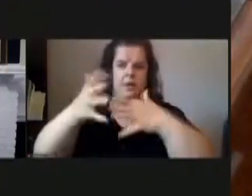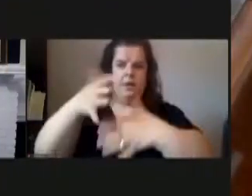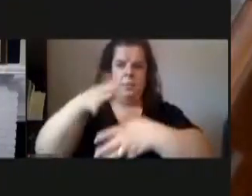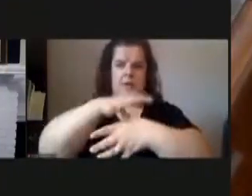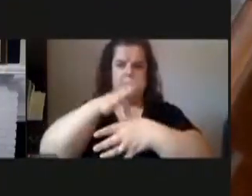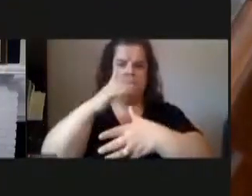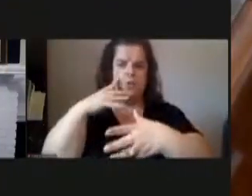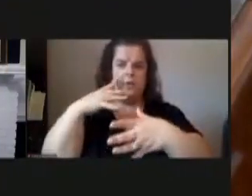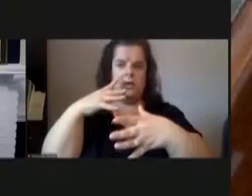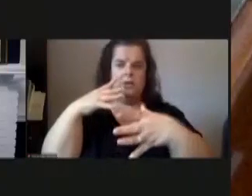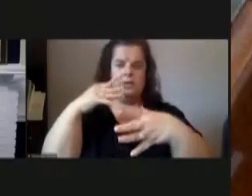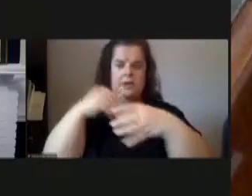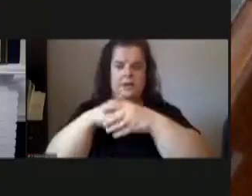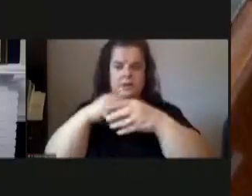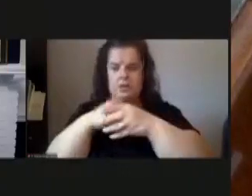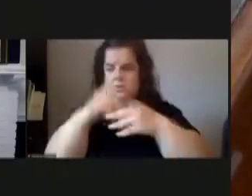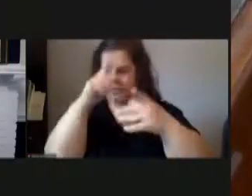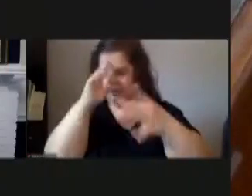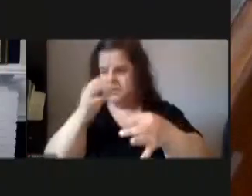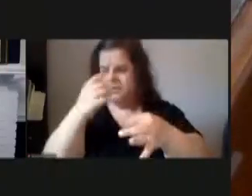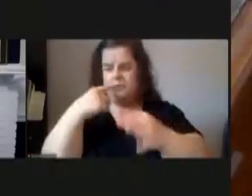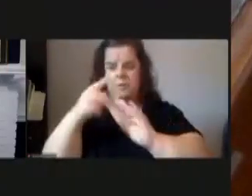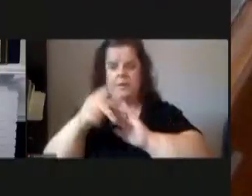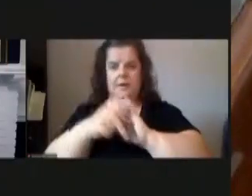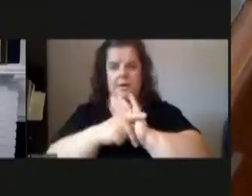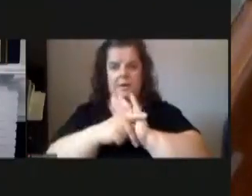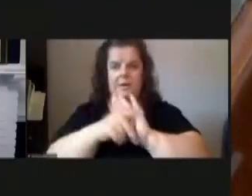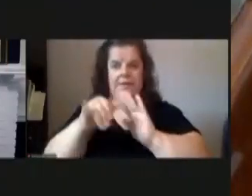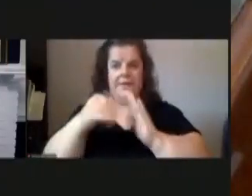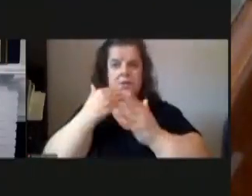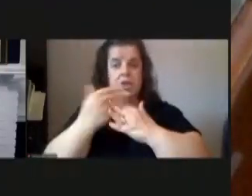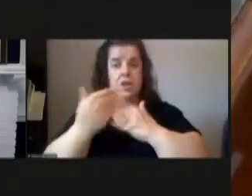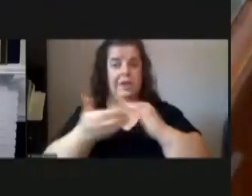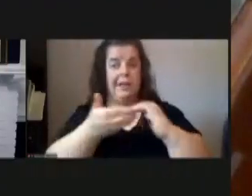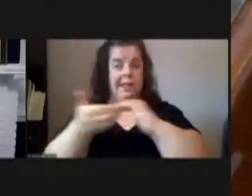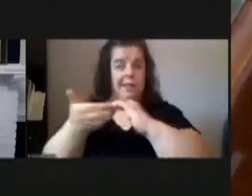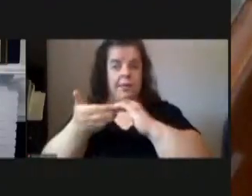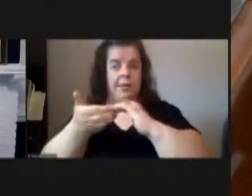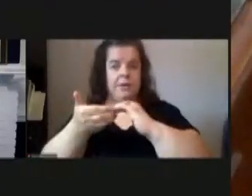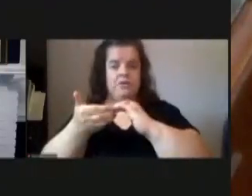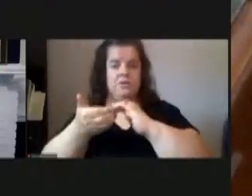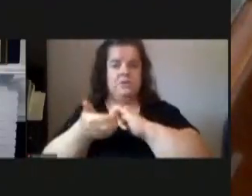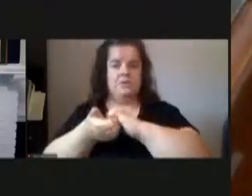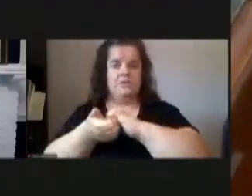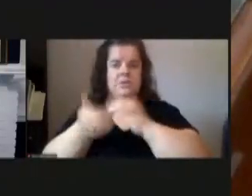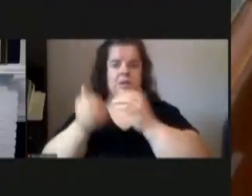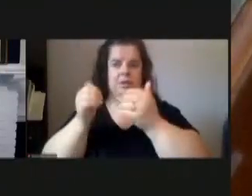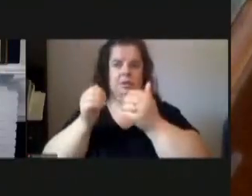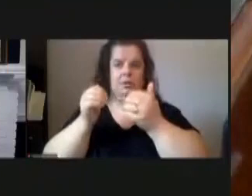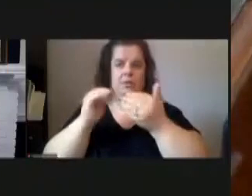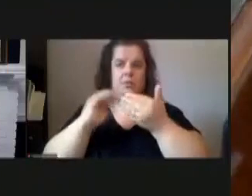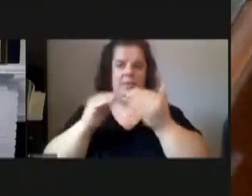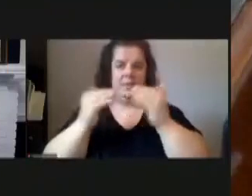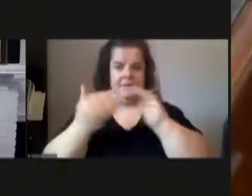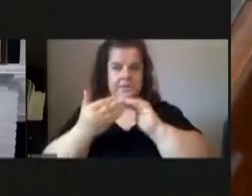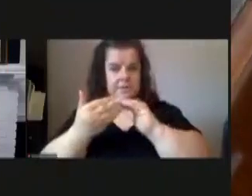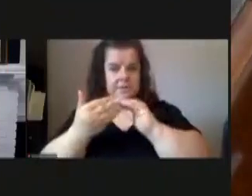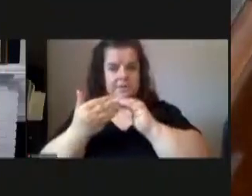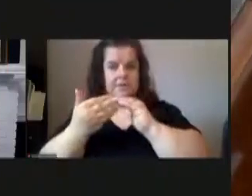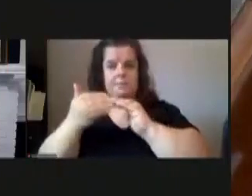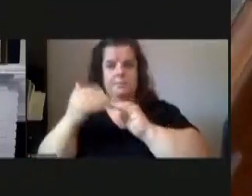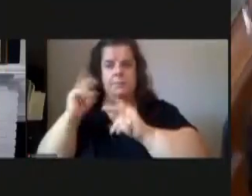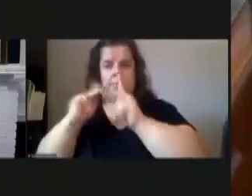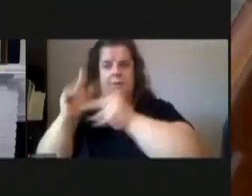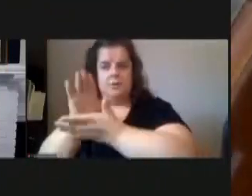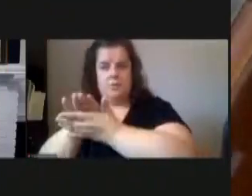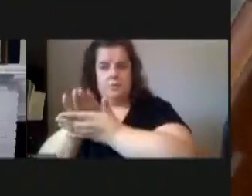um policy that's a pretty good collaboration between the city and the and the school district that